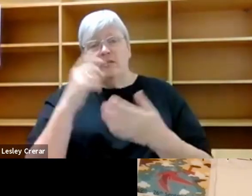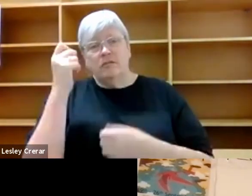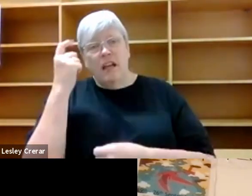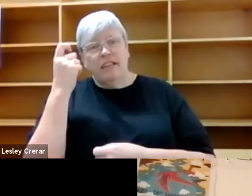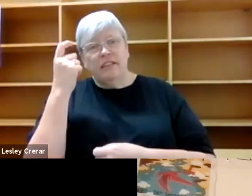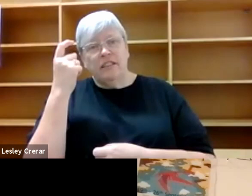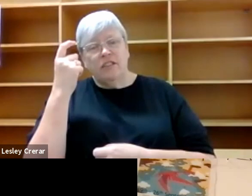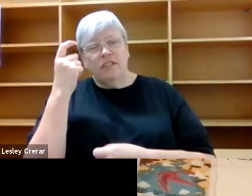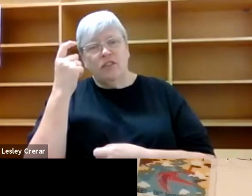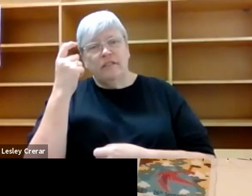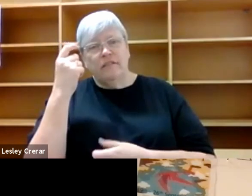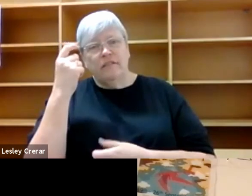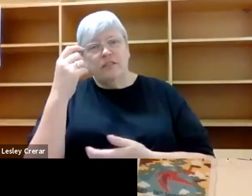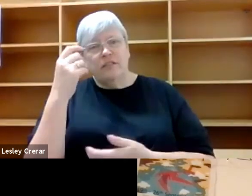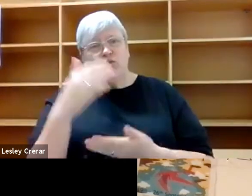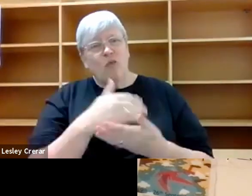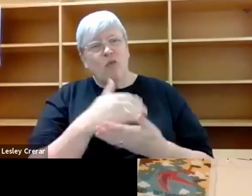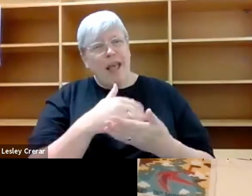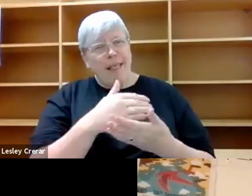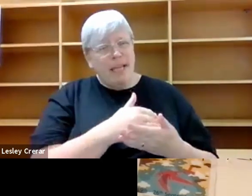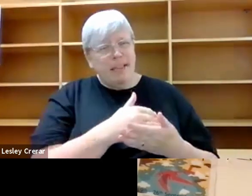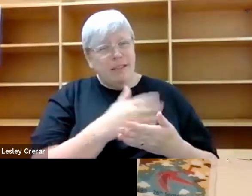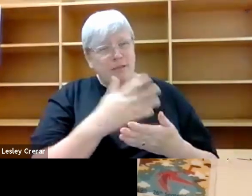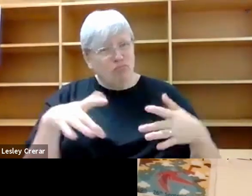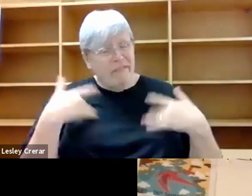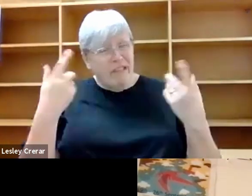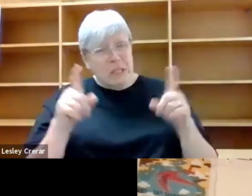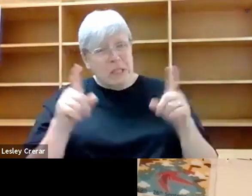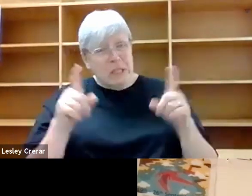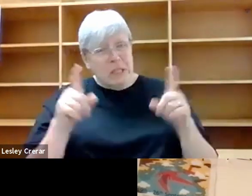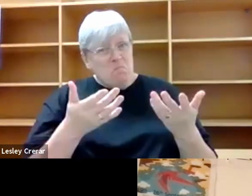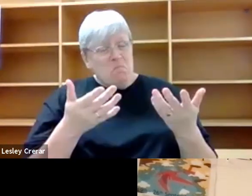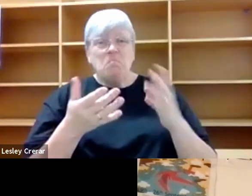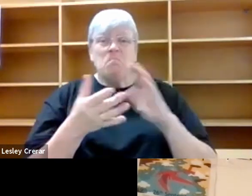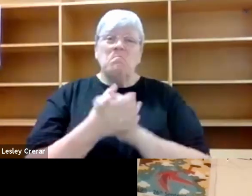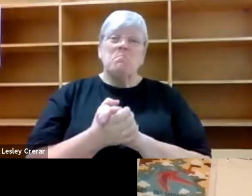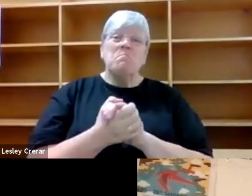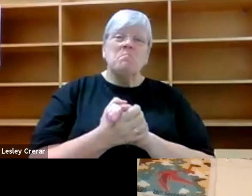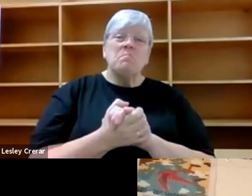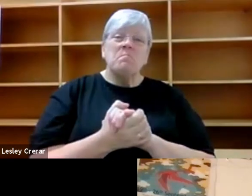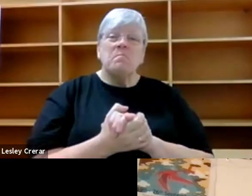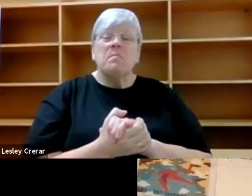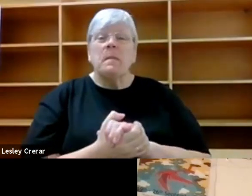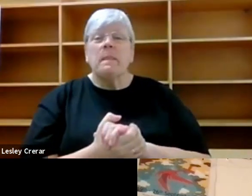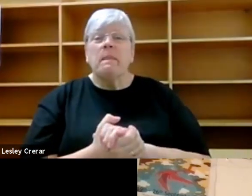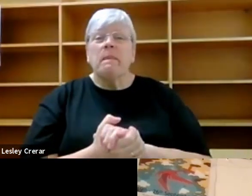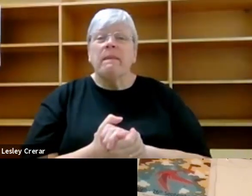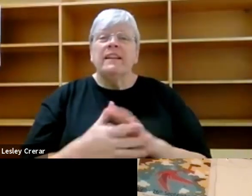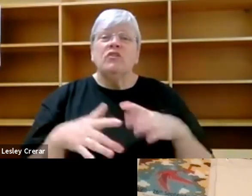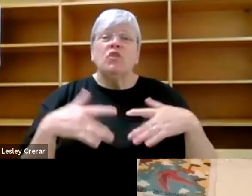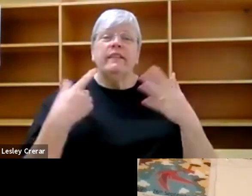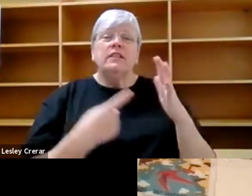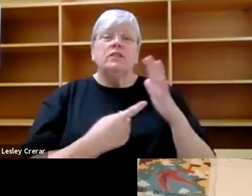idea of reclaiming, and I'm just wondering if you feel that word is pertinent to your work, whether you feel it's important